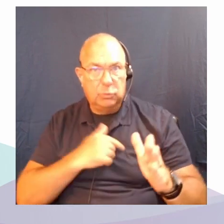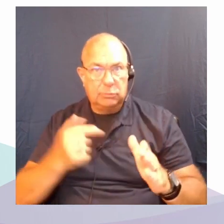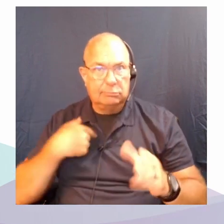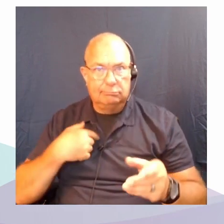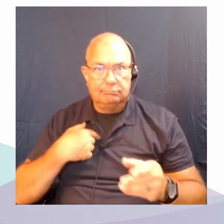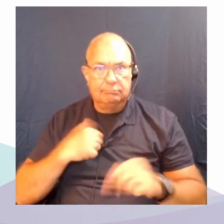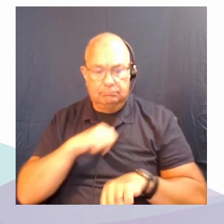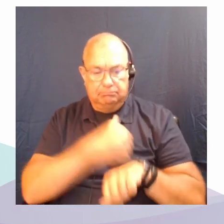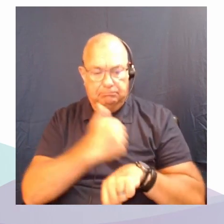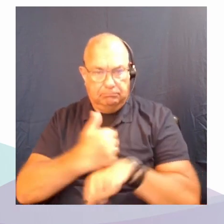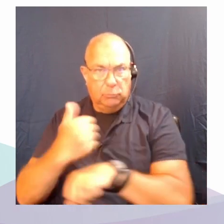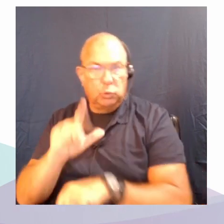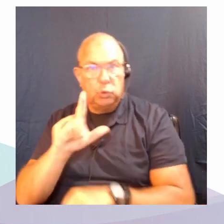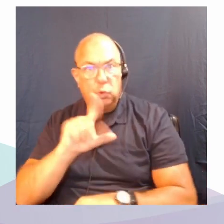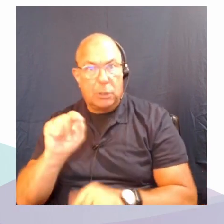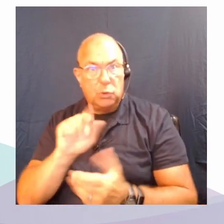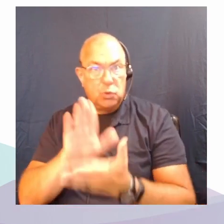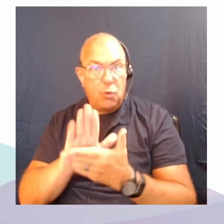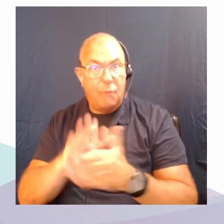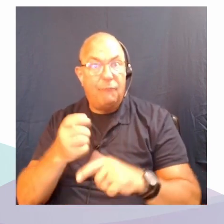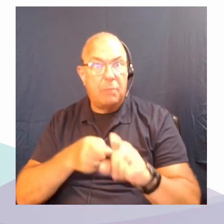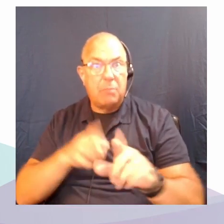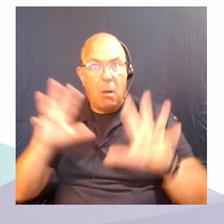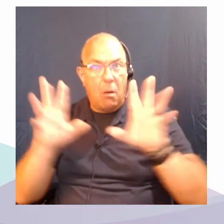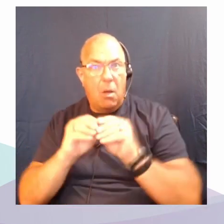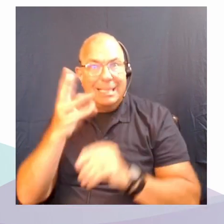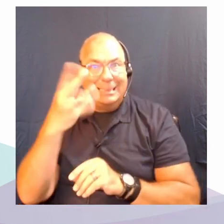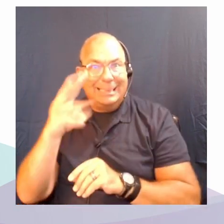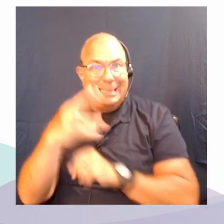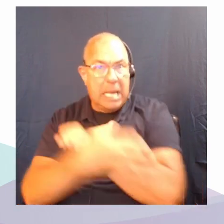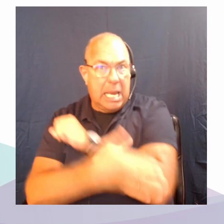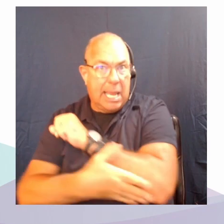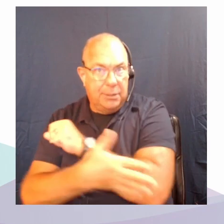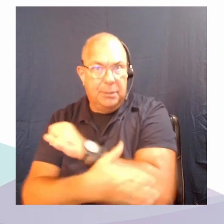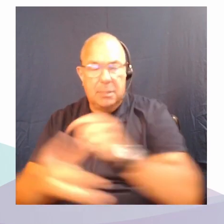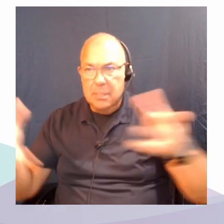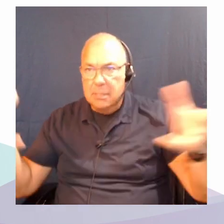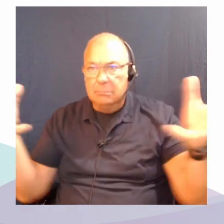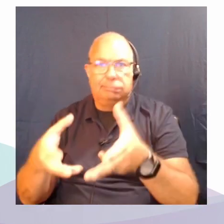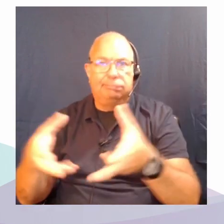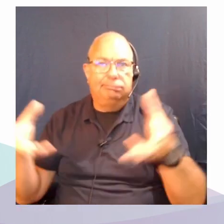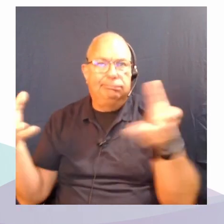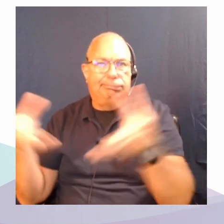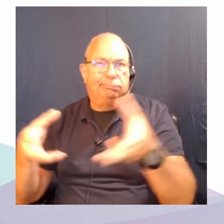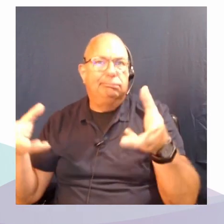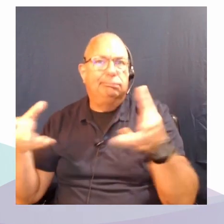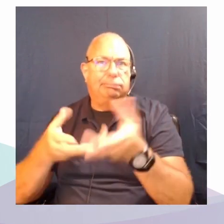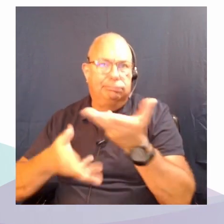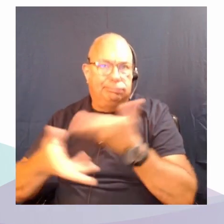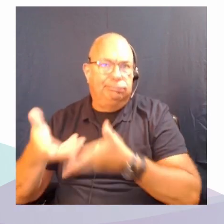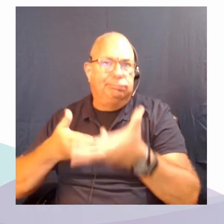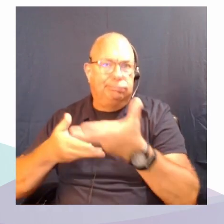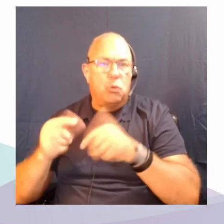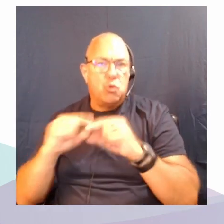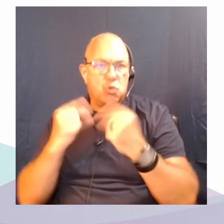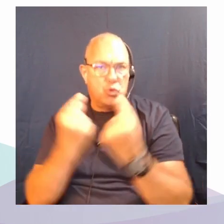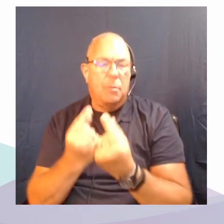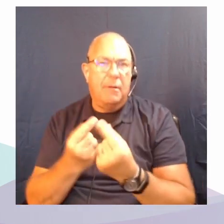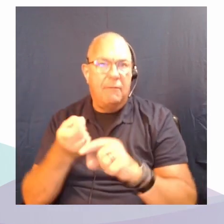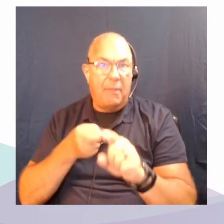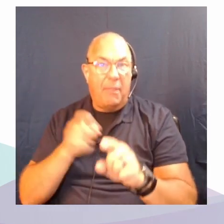16 countries and we had an ongoing dialogue with groups of students from these schools